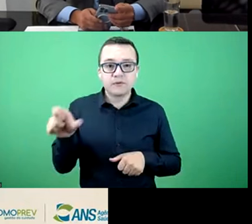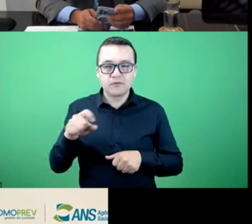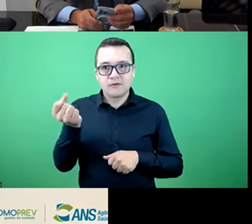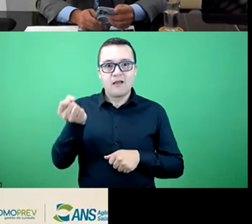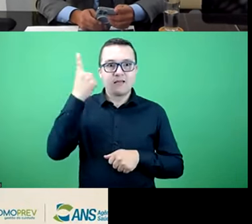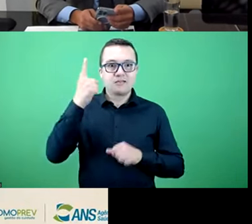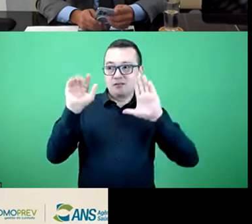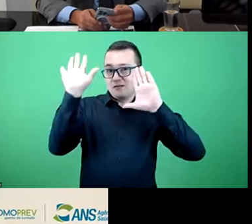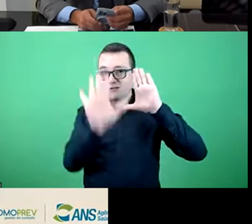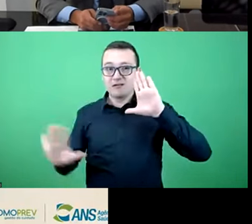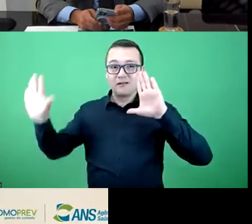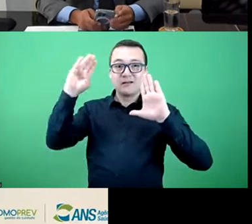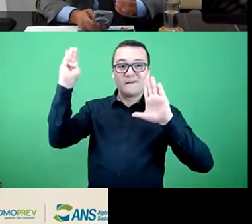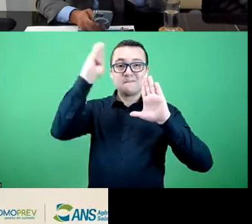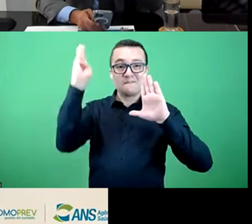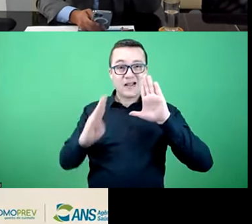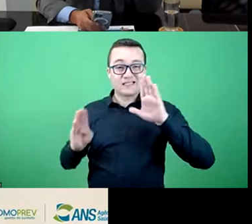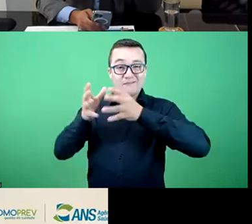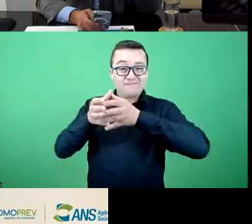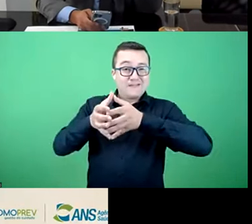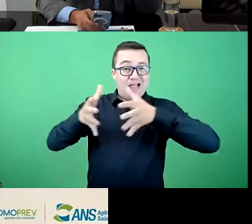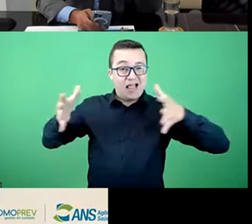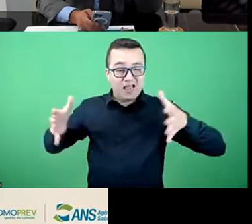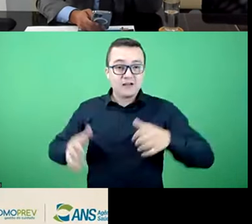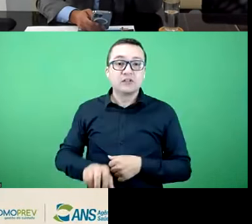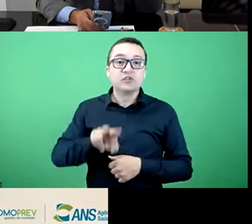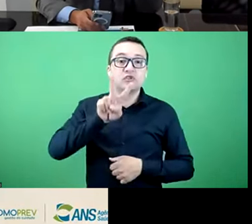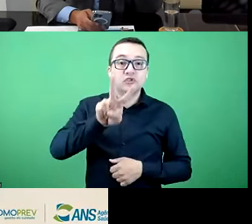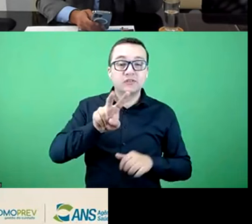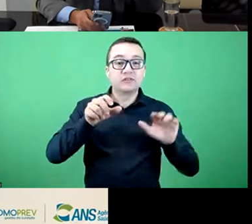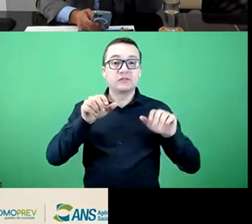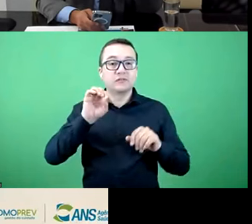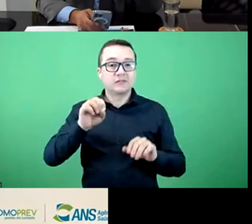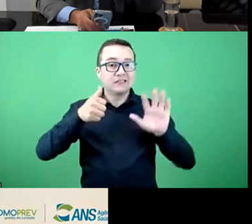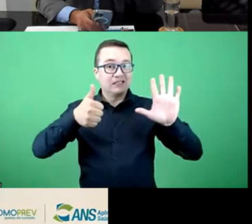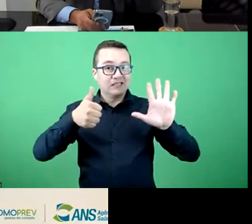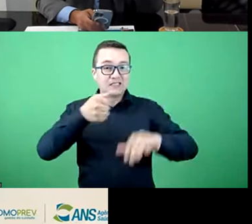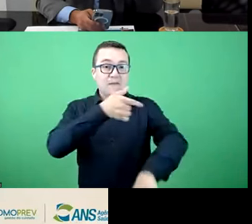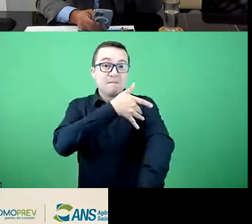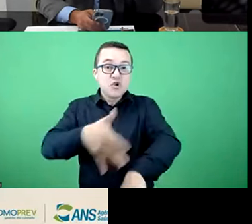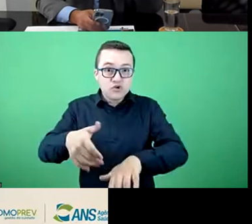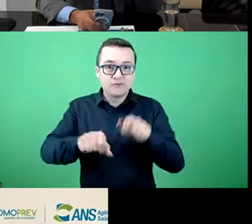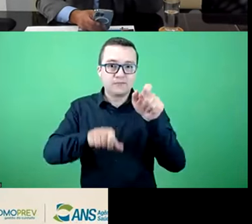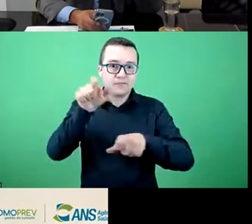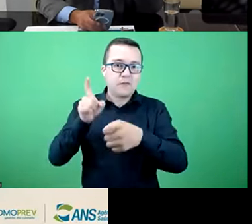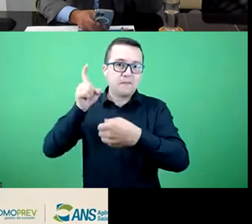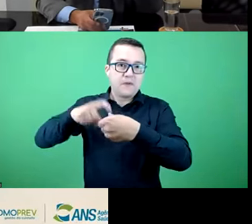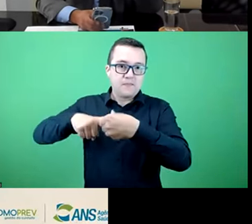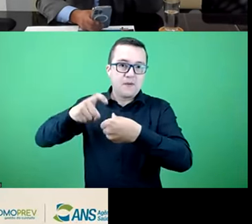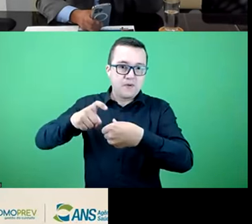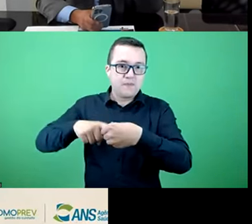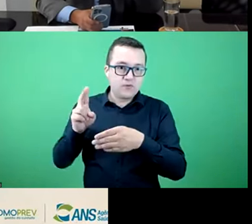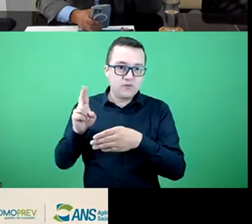When we speak about Brazil, we must first of all think about its size, its population. 206